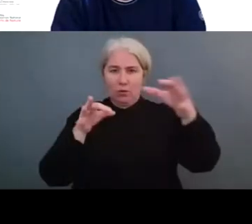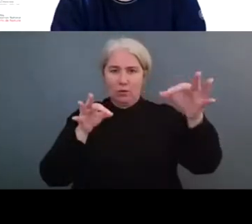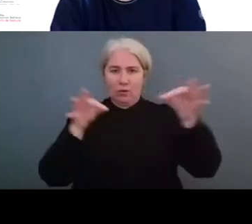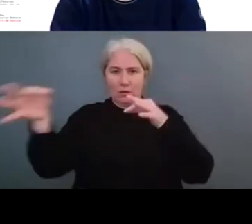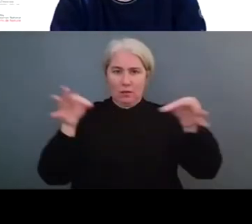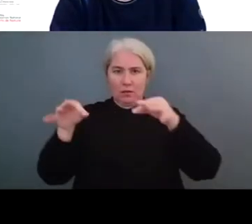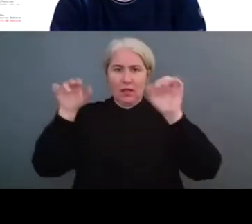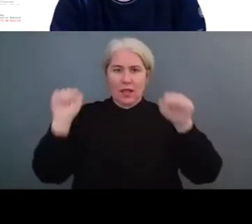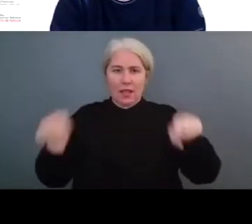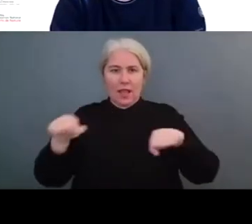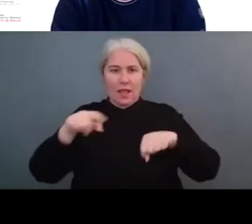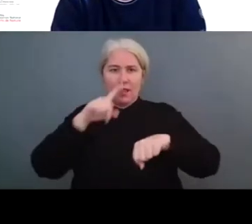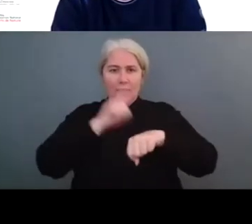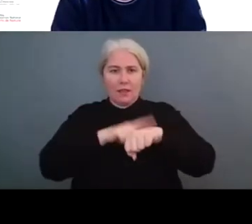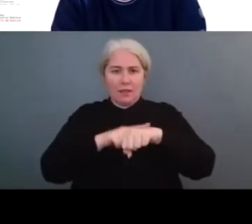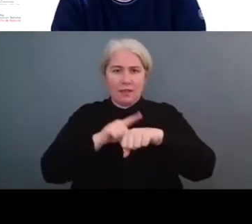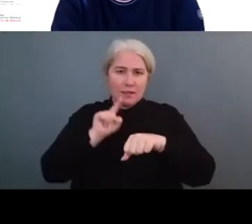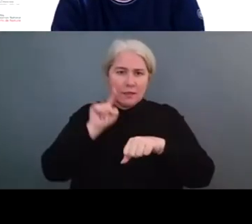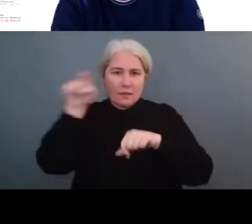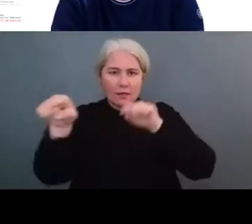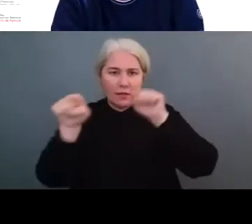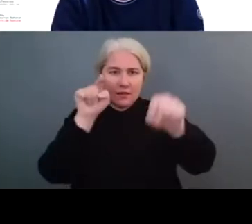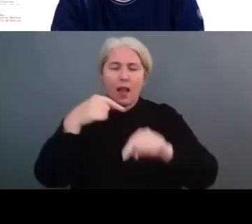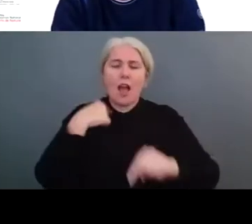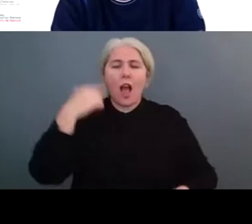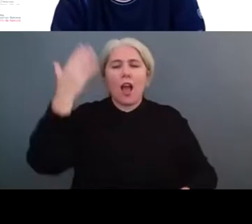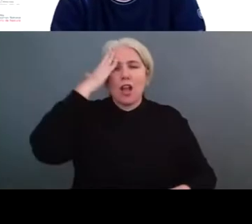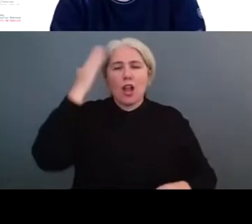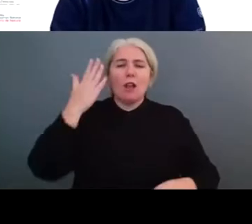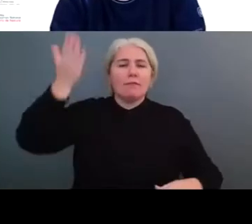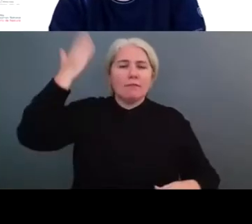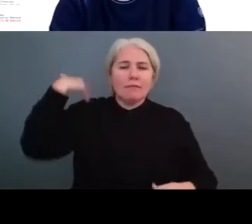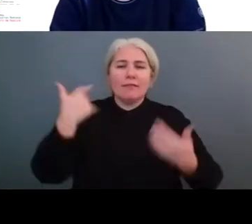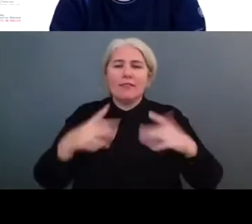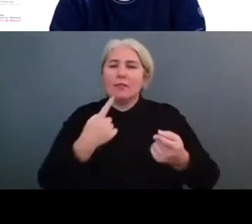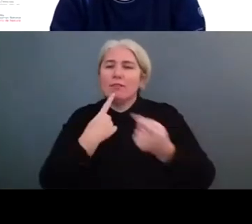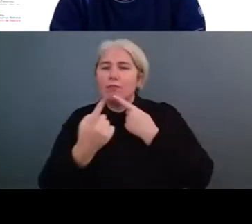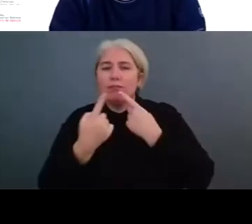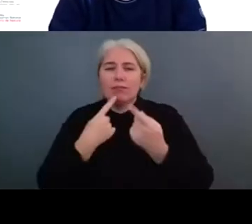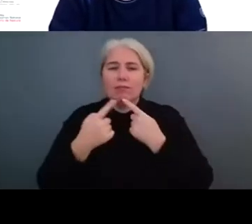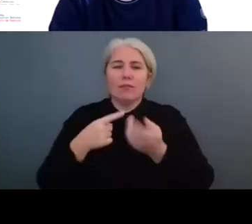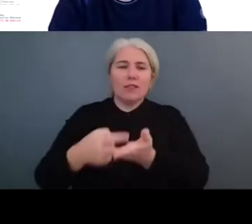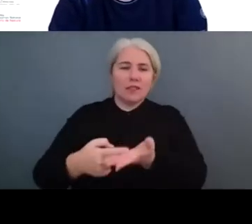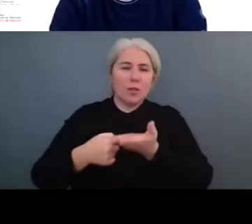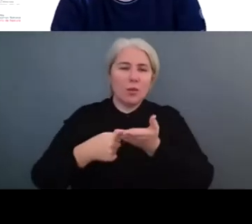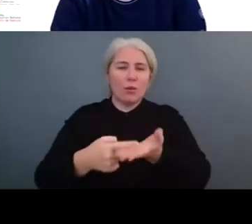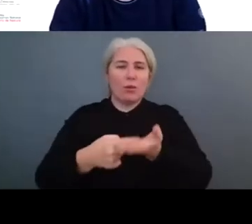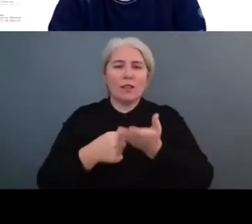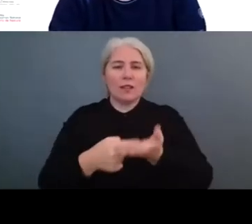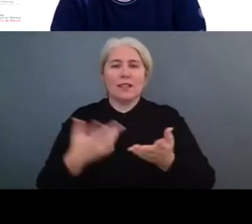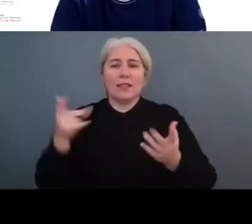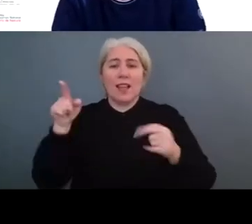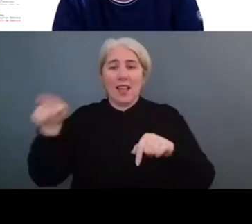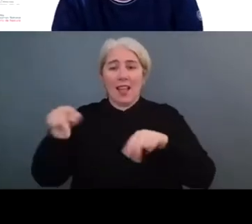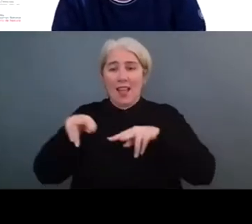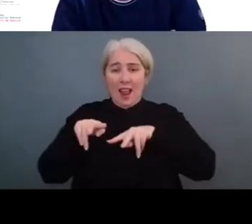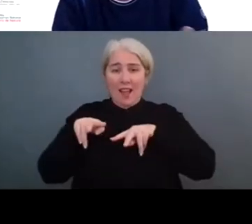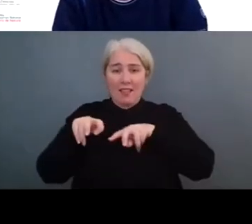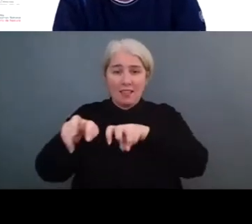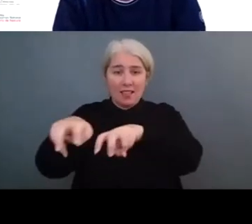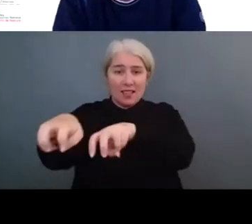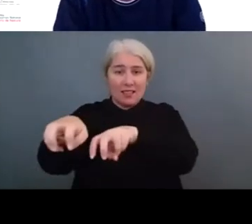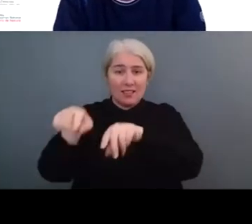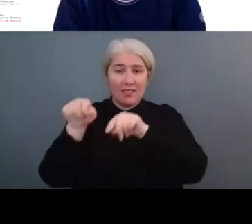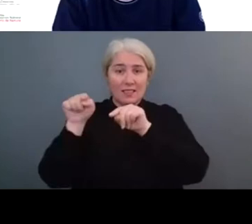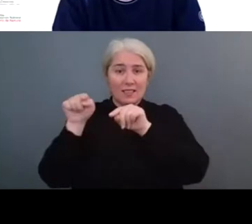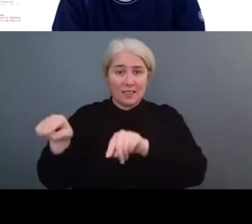I know from the talks we had with the athletes that are behind this